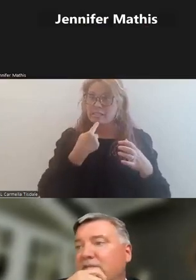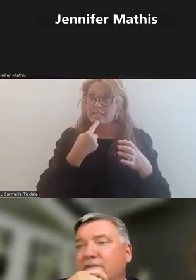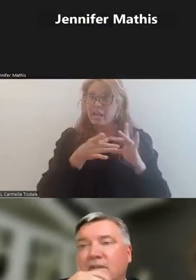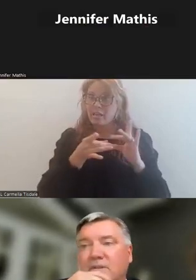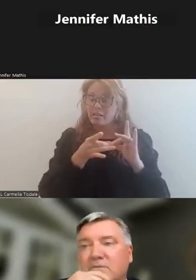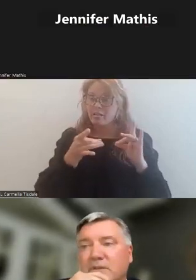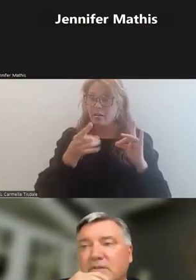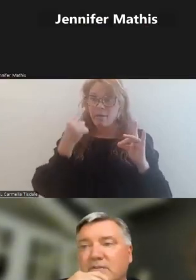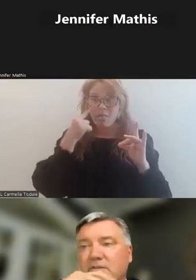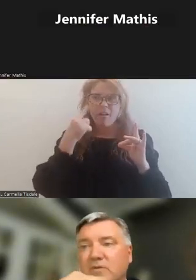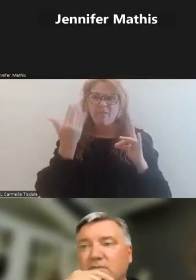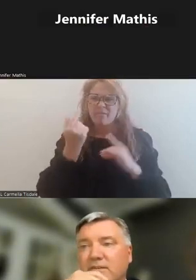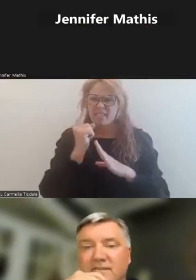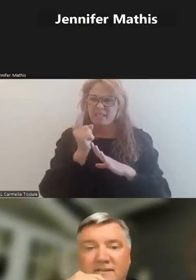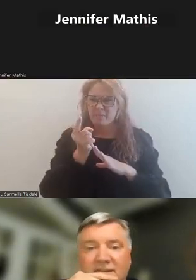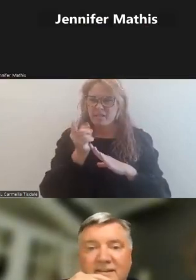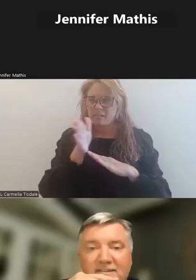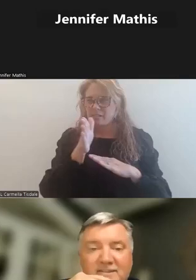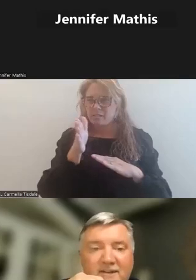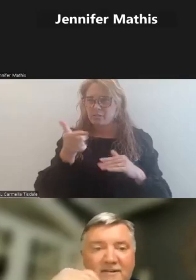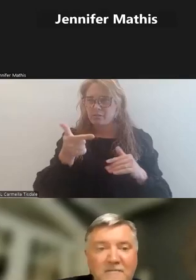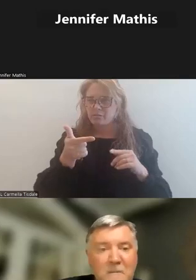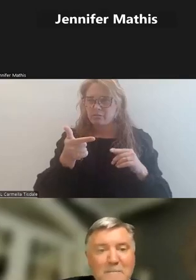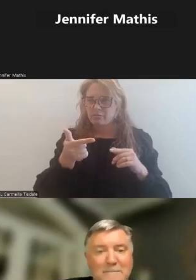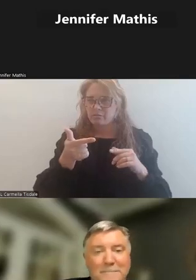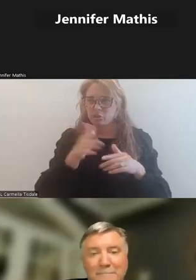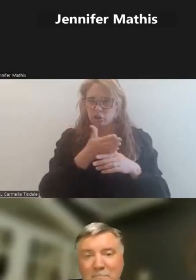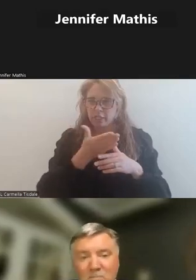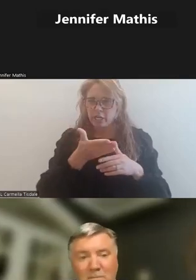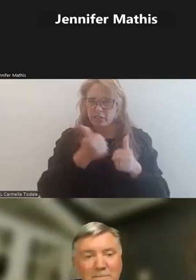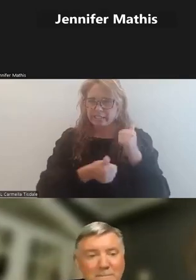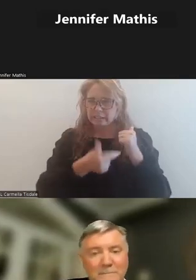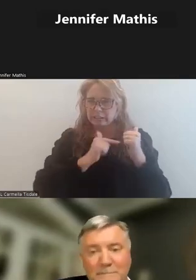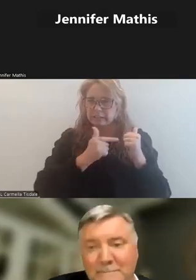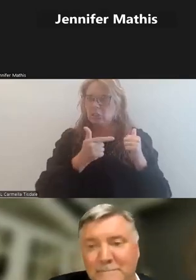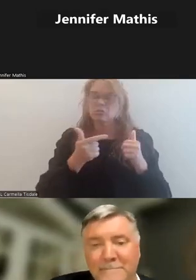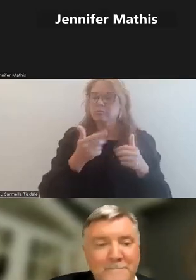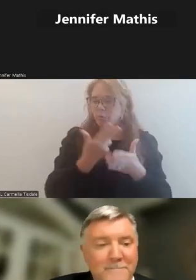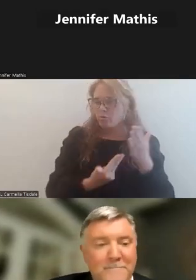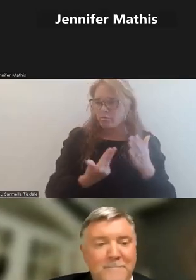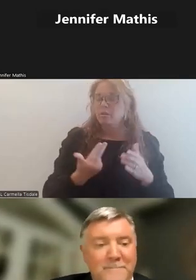We've got about 15 minutes between the two of us to share. Thank you, Dr. Chuck.